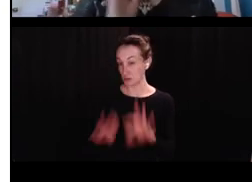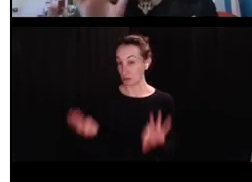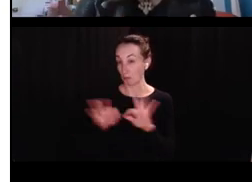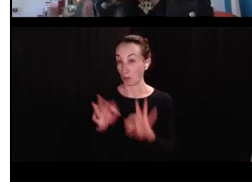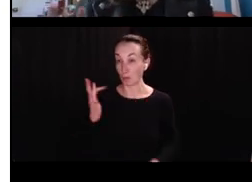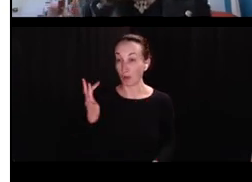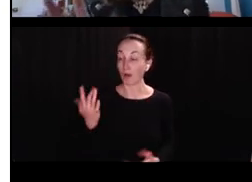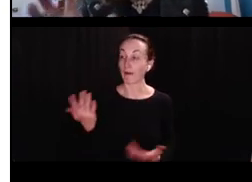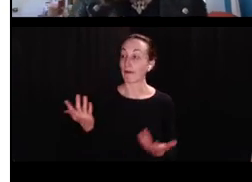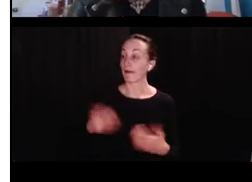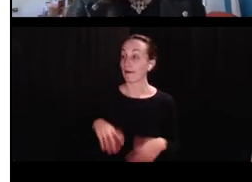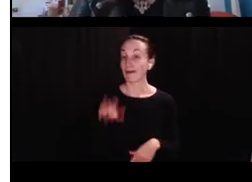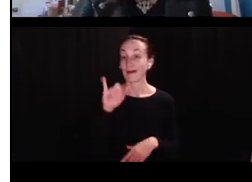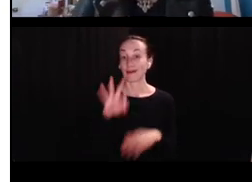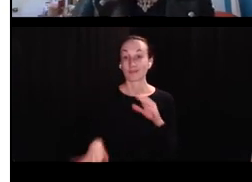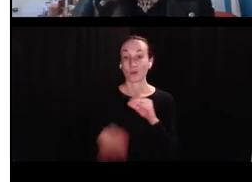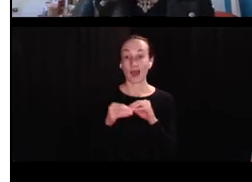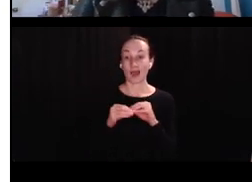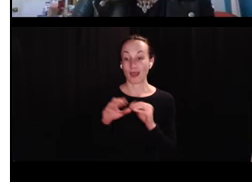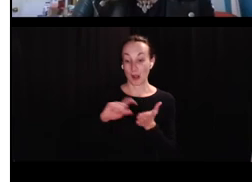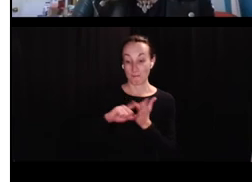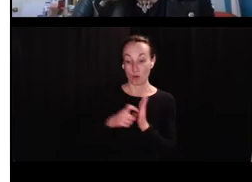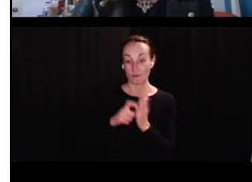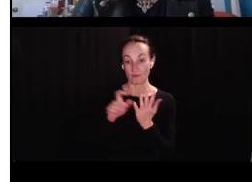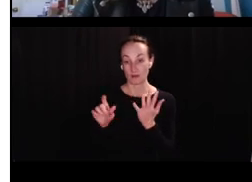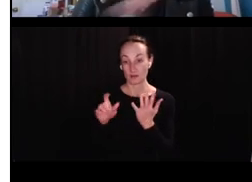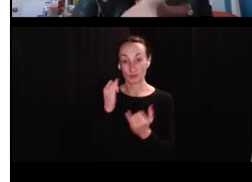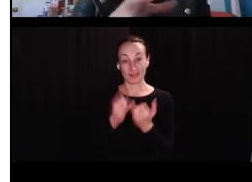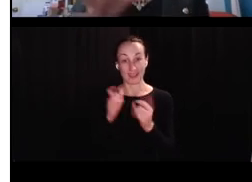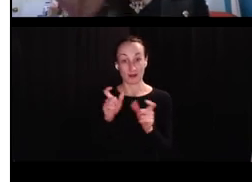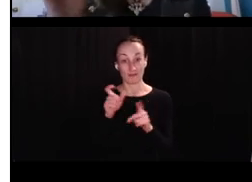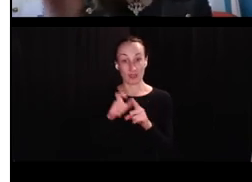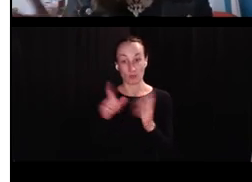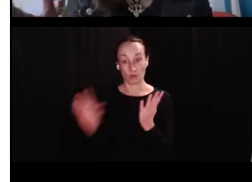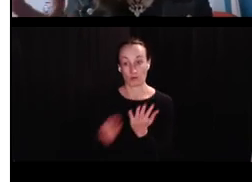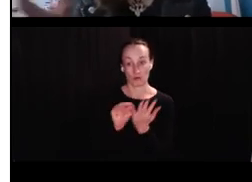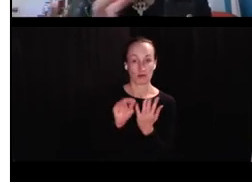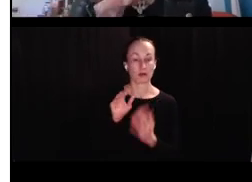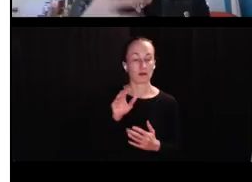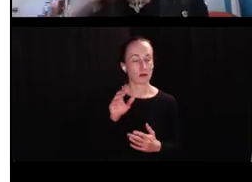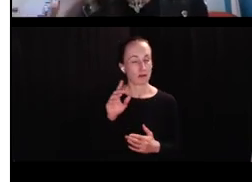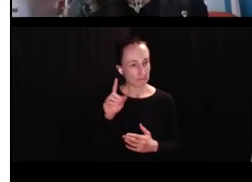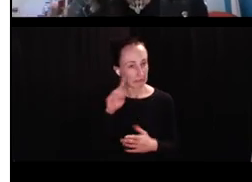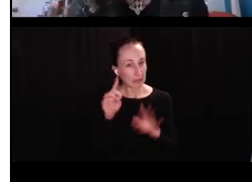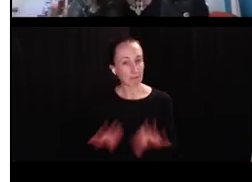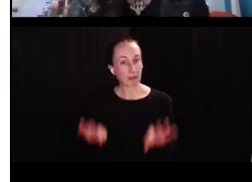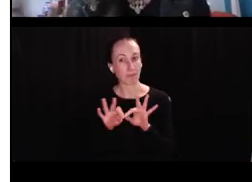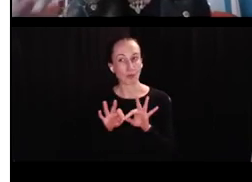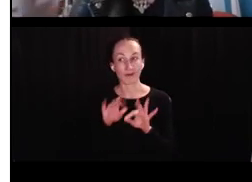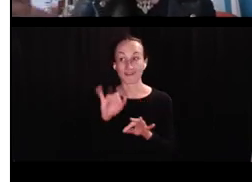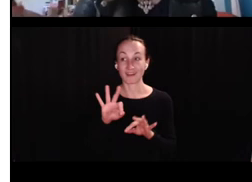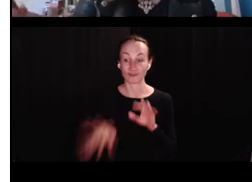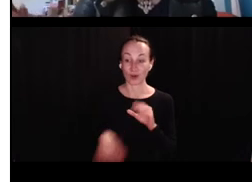this, of course, I thought was particularly important because, you know, adding a morpheme to the end of the word,